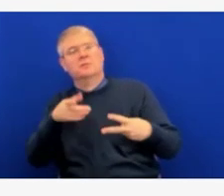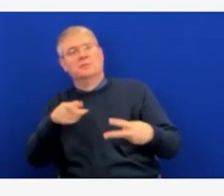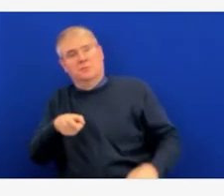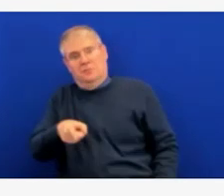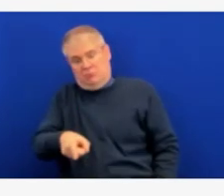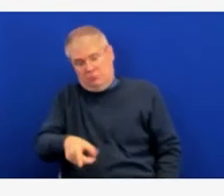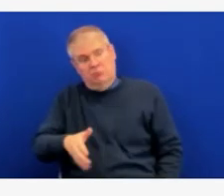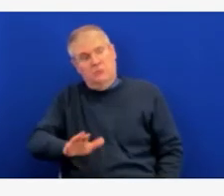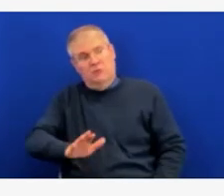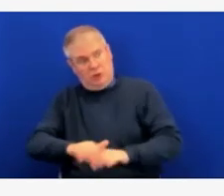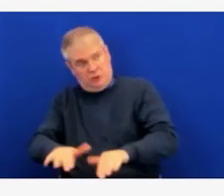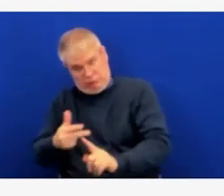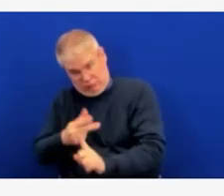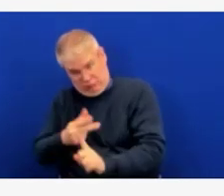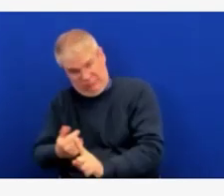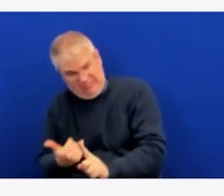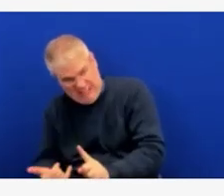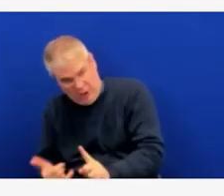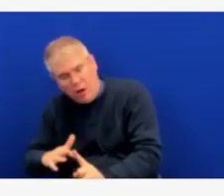authorize this age group?